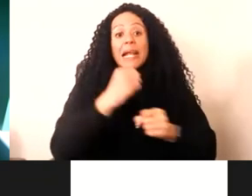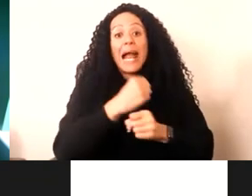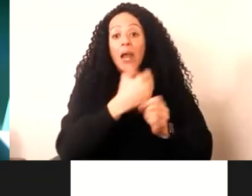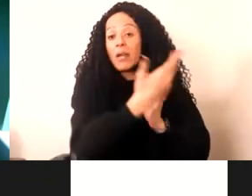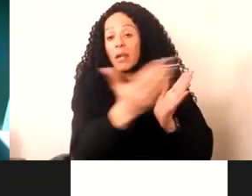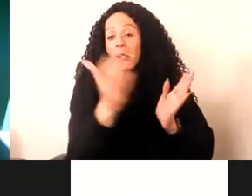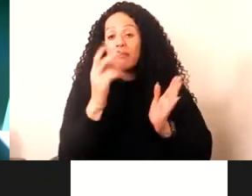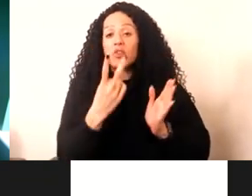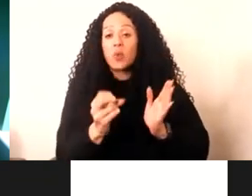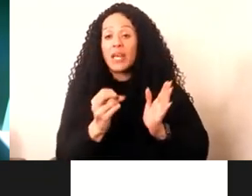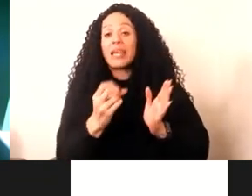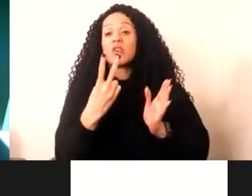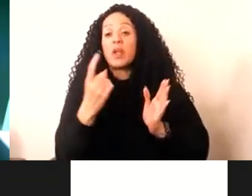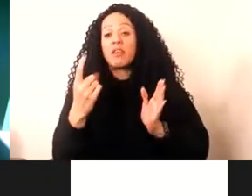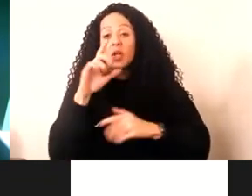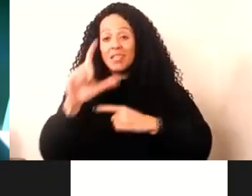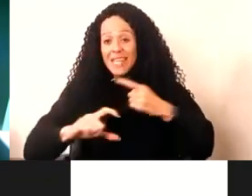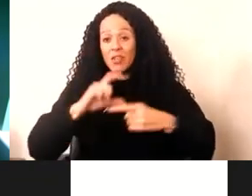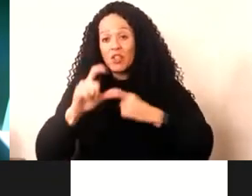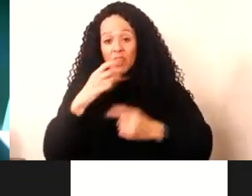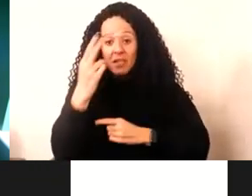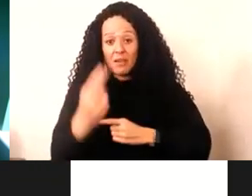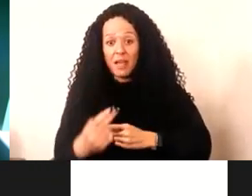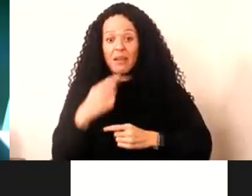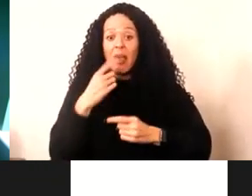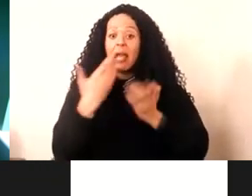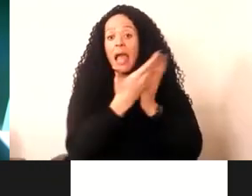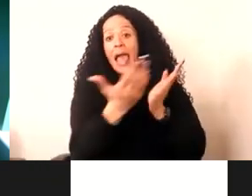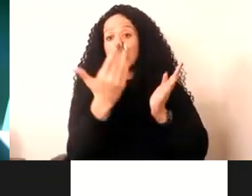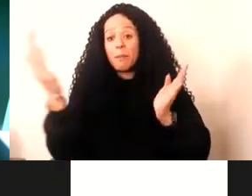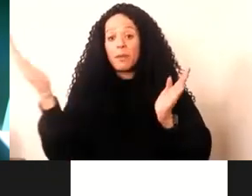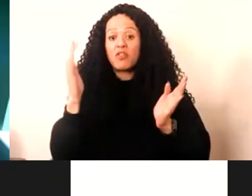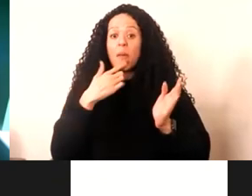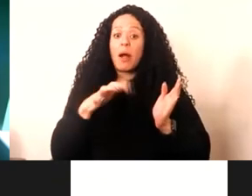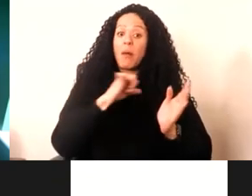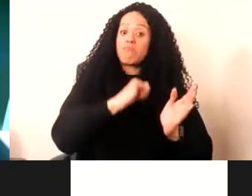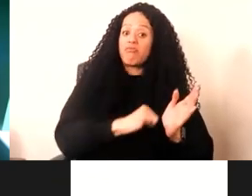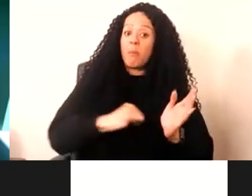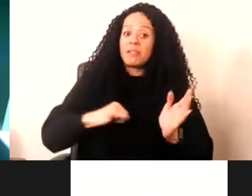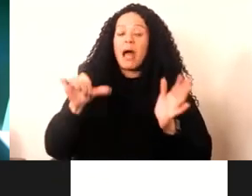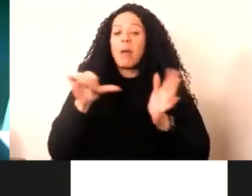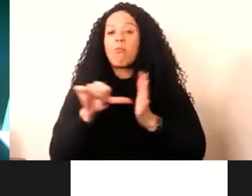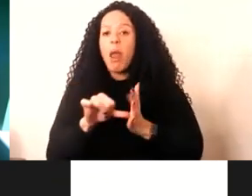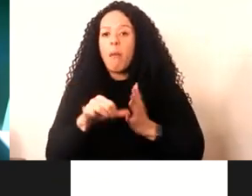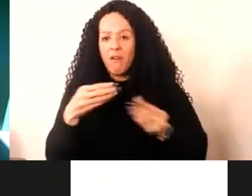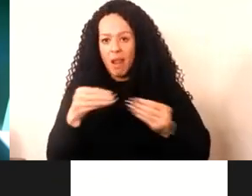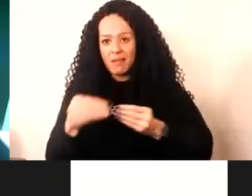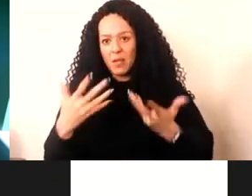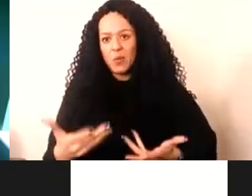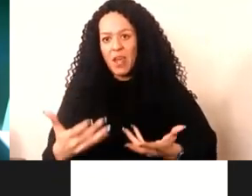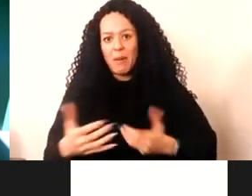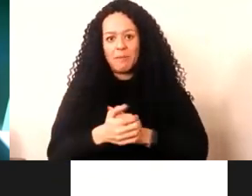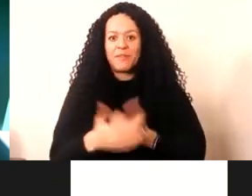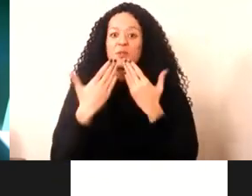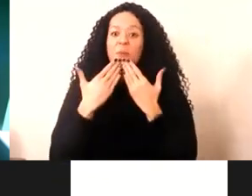century design and an exhibition about the promise and problem of plastic today. So thank you.